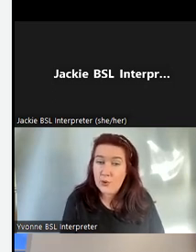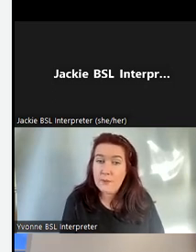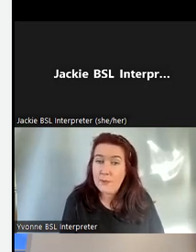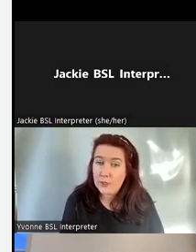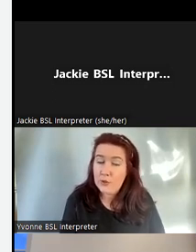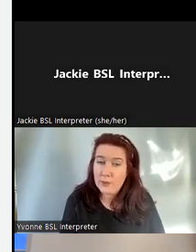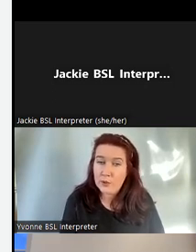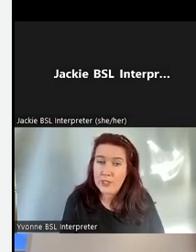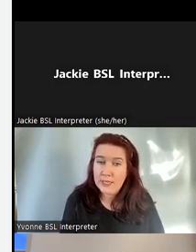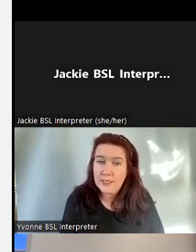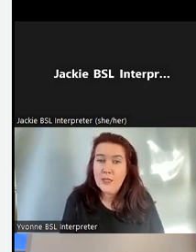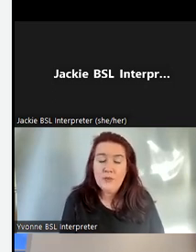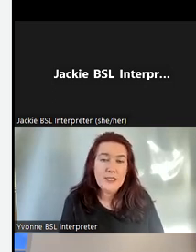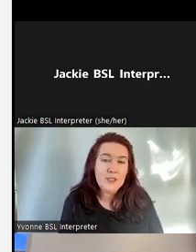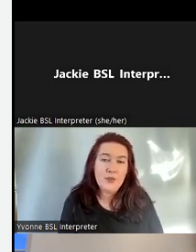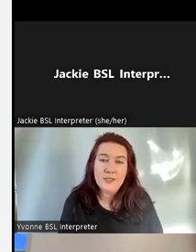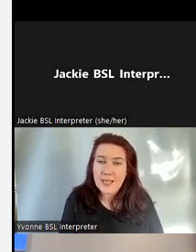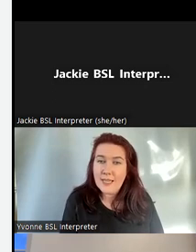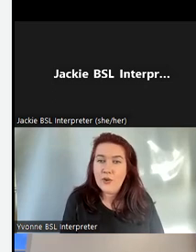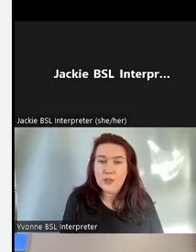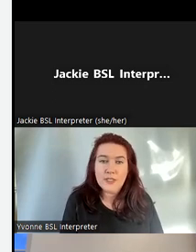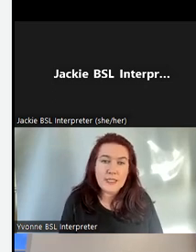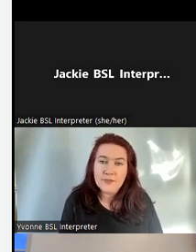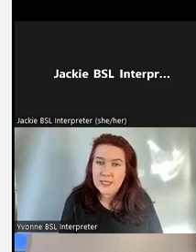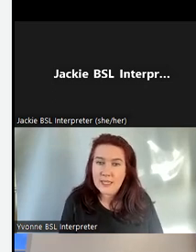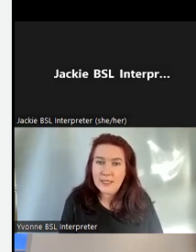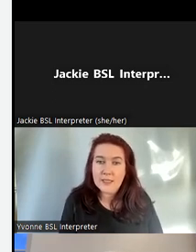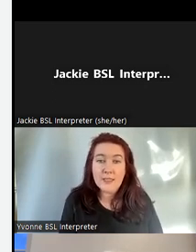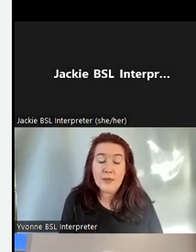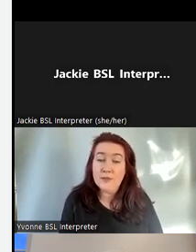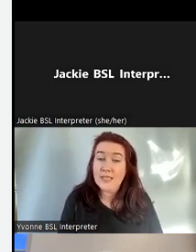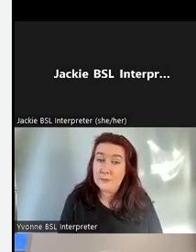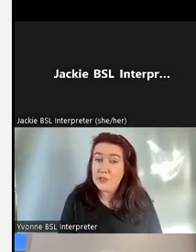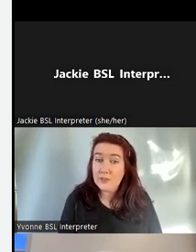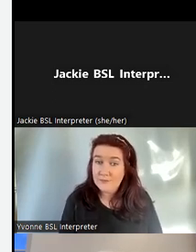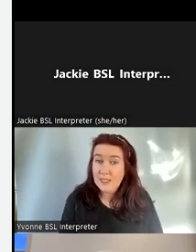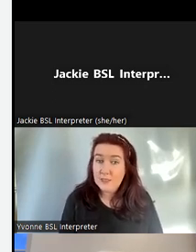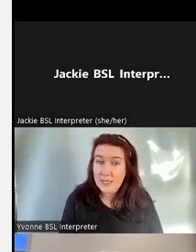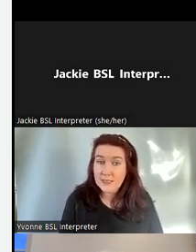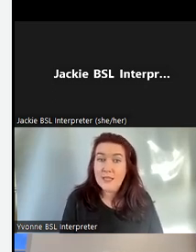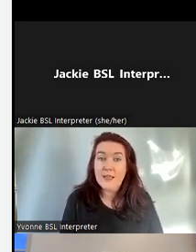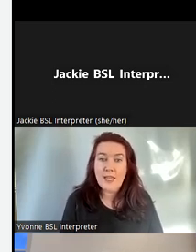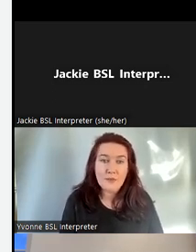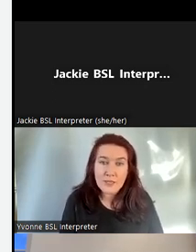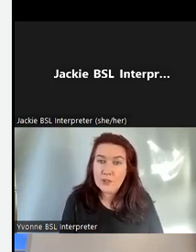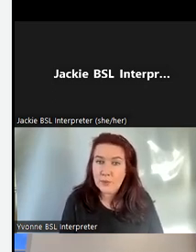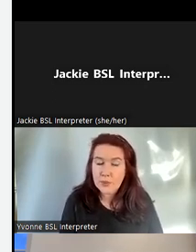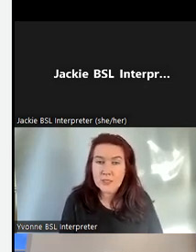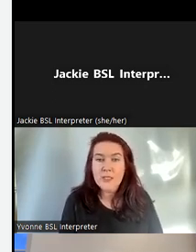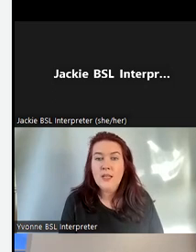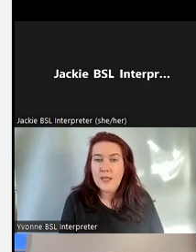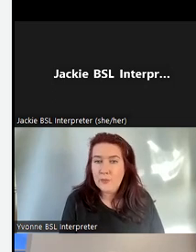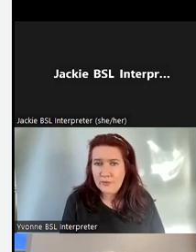who are maybe working on their project related to design or creative design and in terms of exhibition space and information